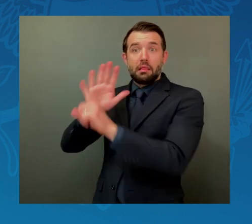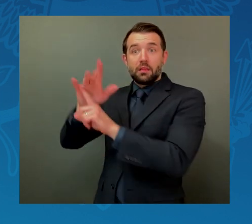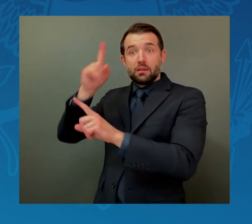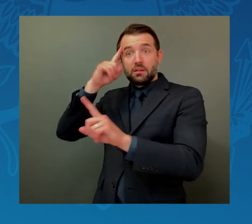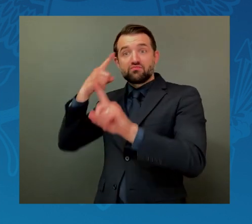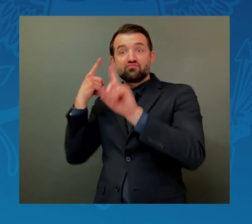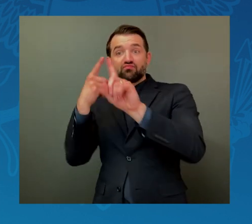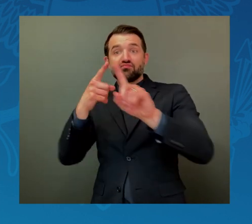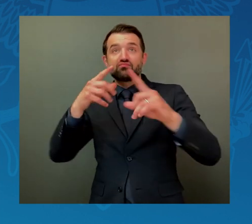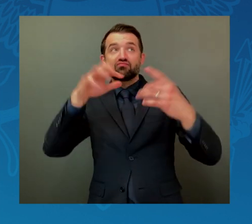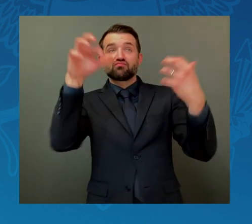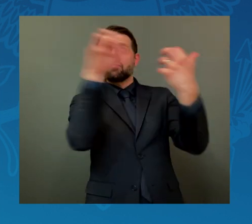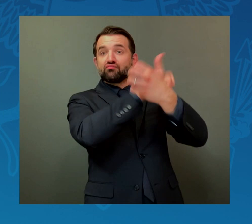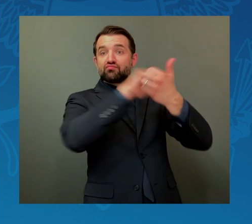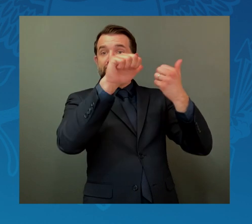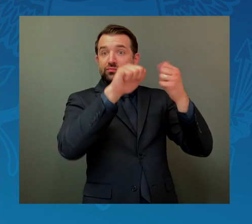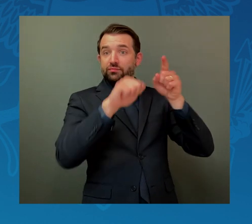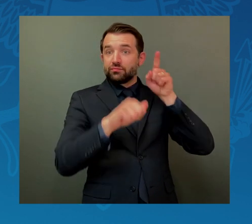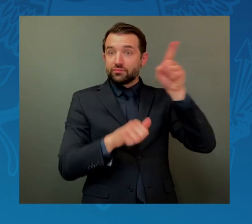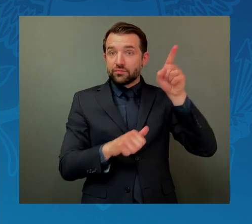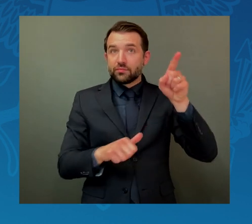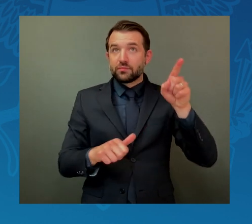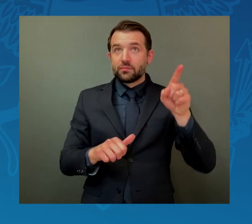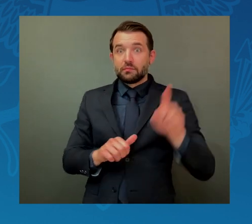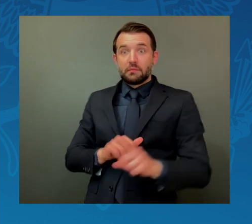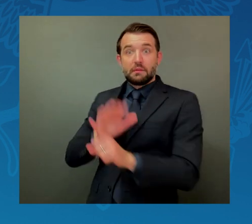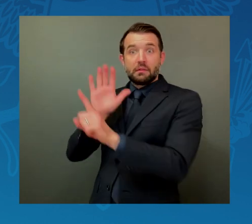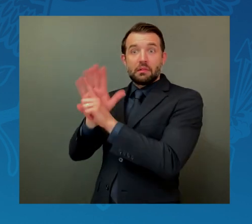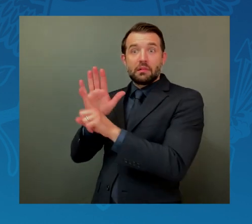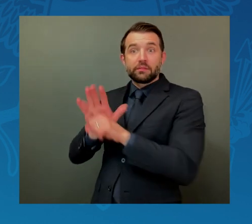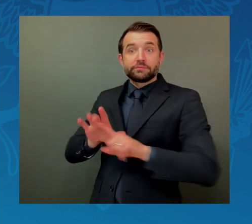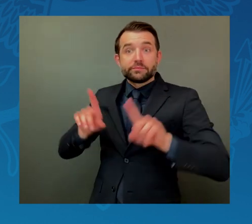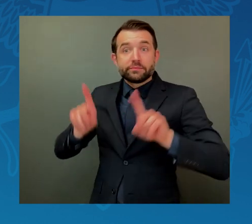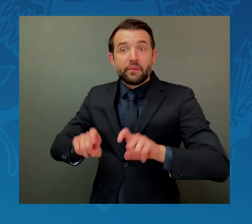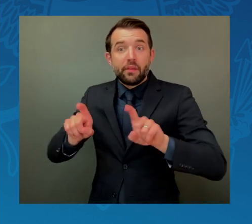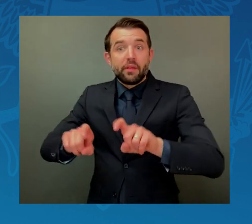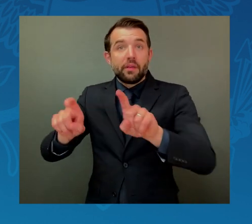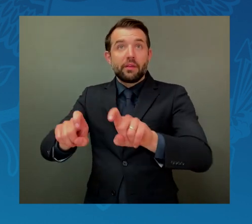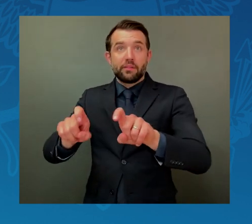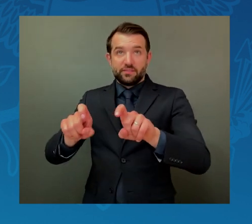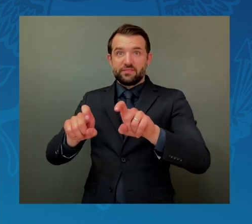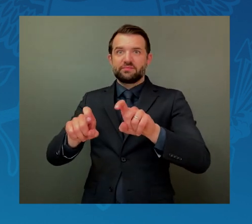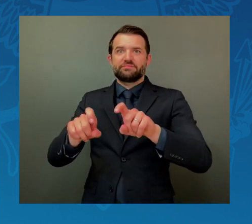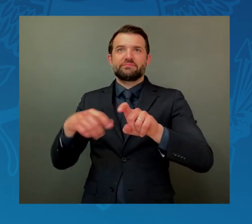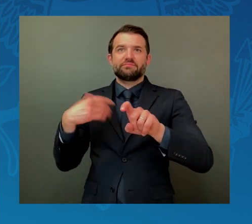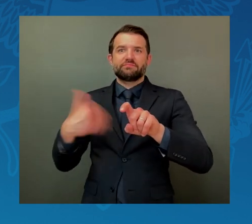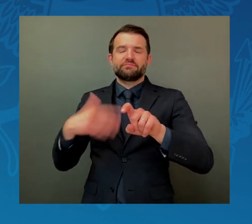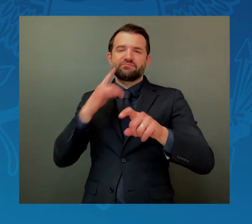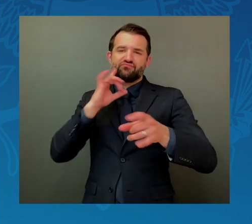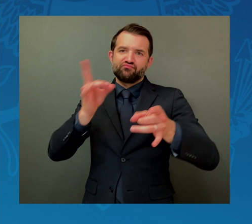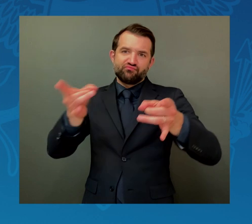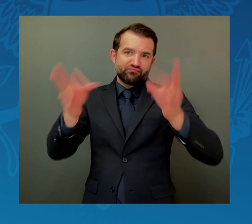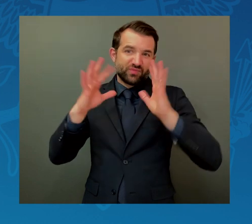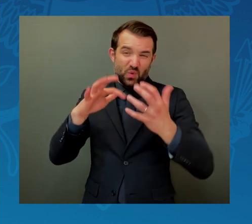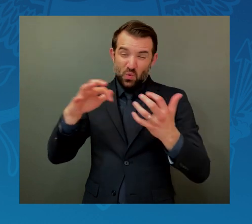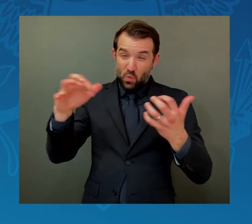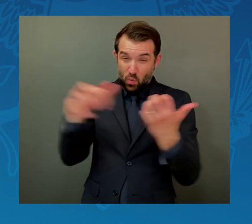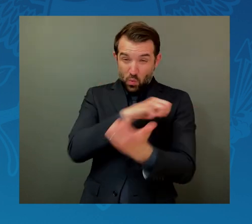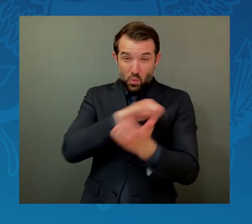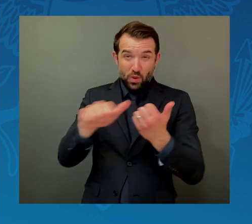are reckless and they are irresponsible. These tests